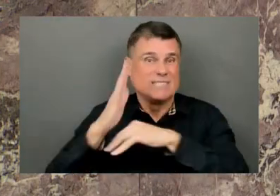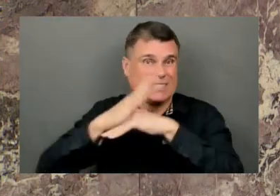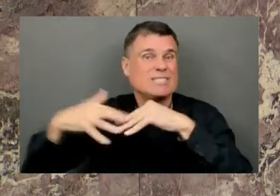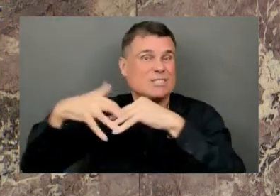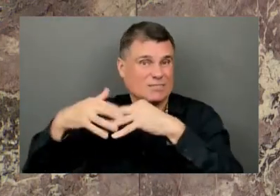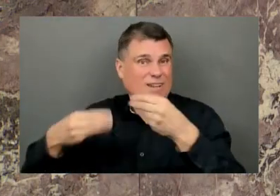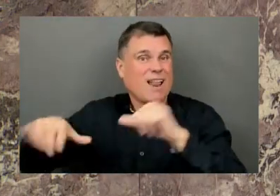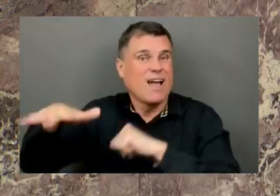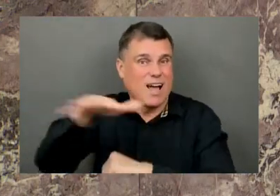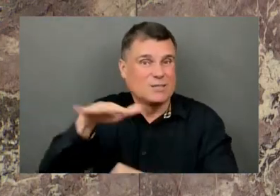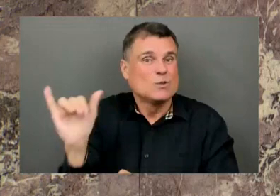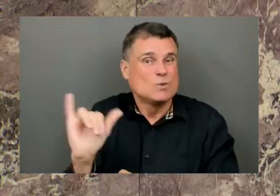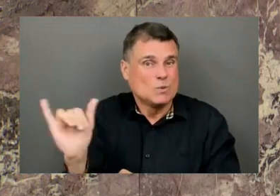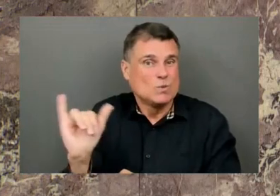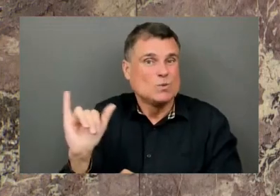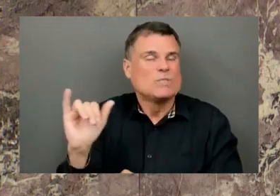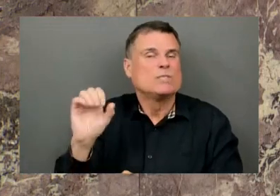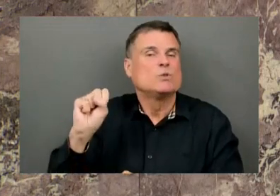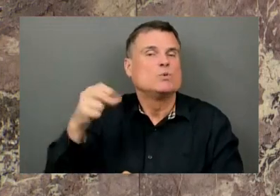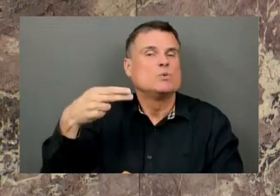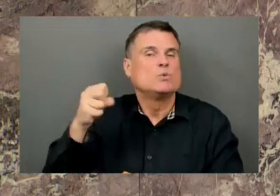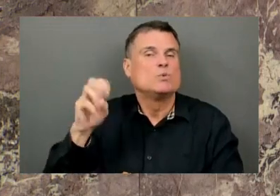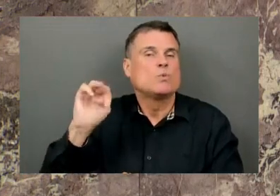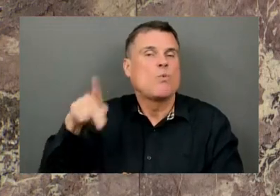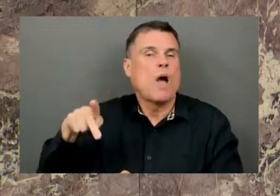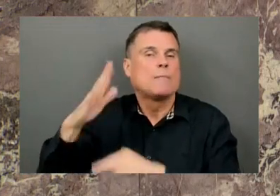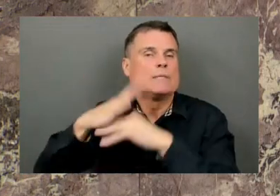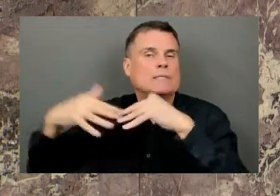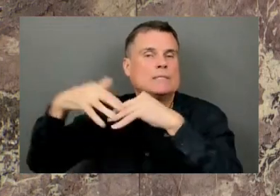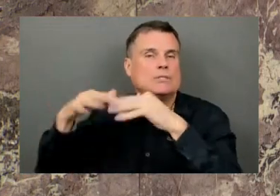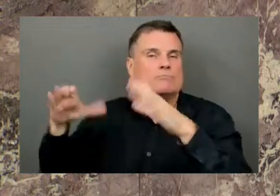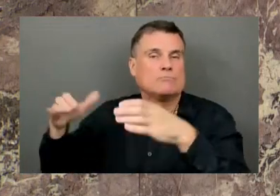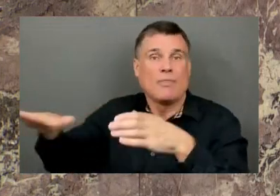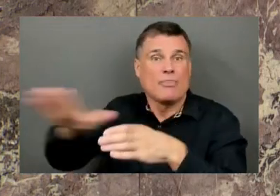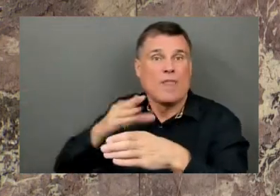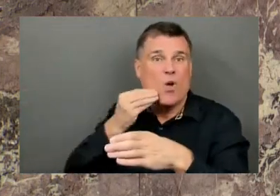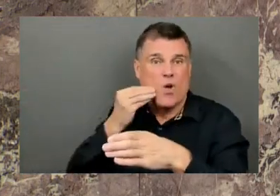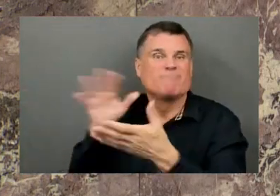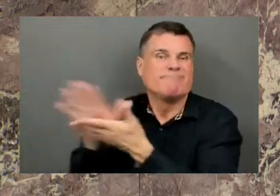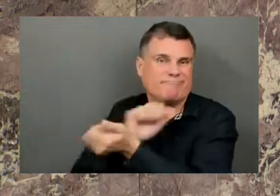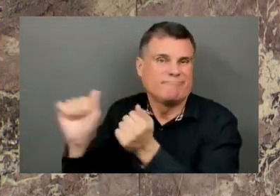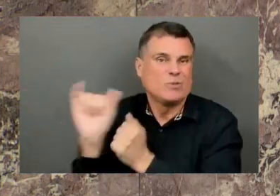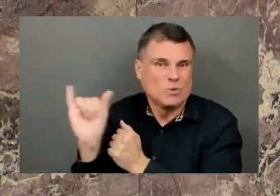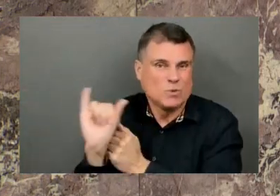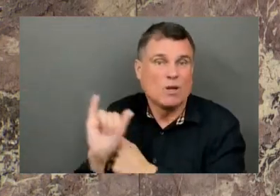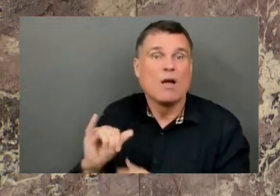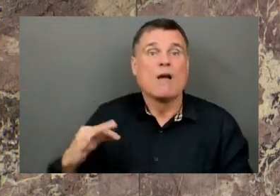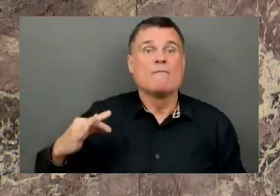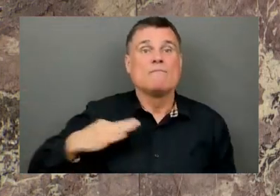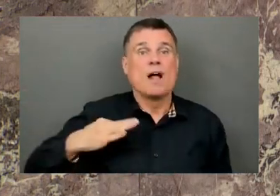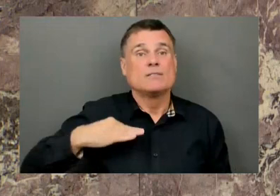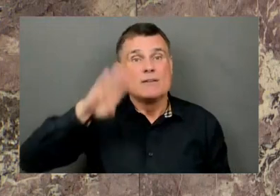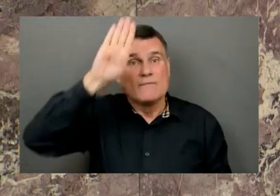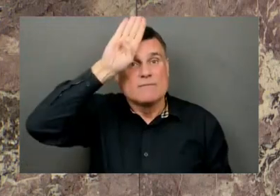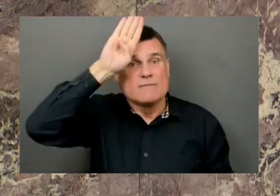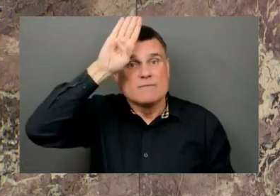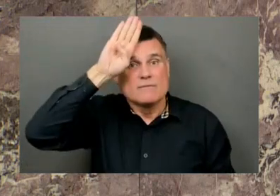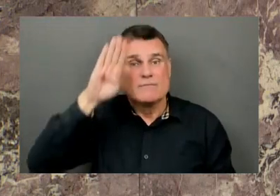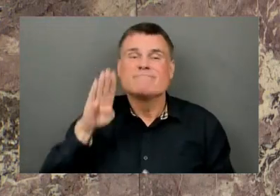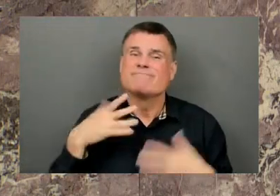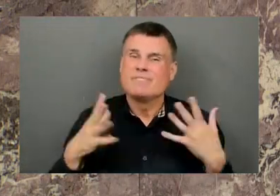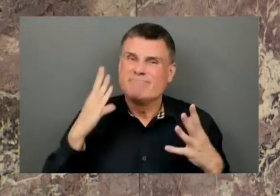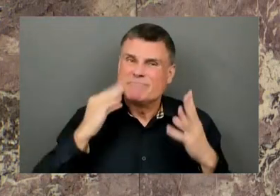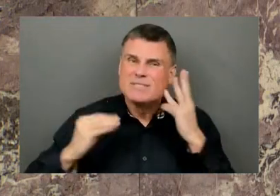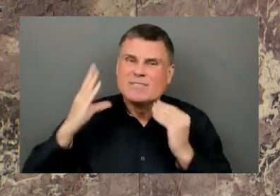years of service with the local volunteer fire department, they utilized their experience to prepare and to protect the communities of Scotch